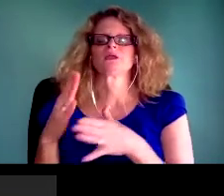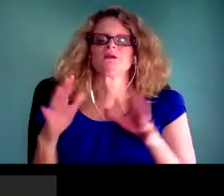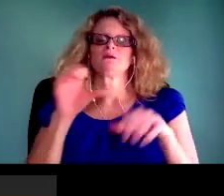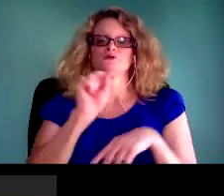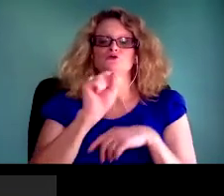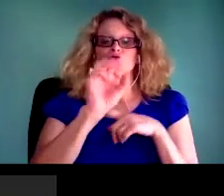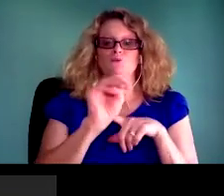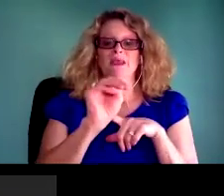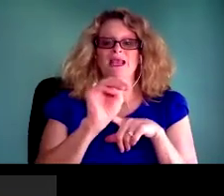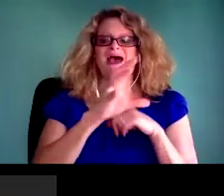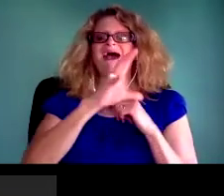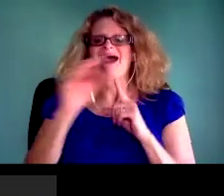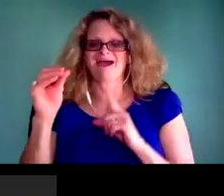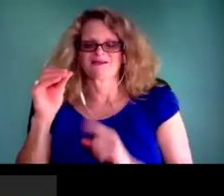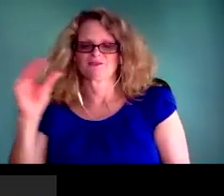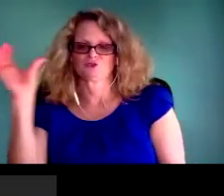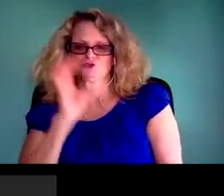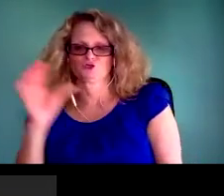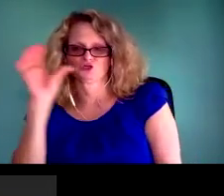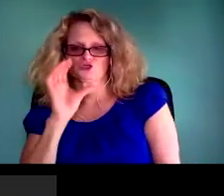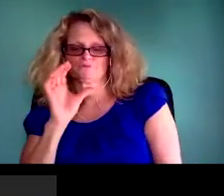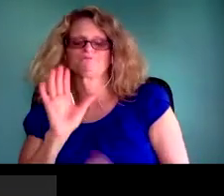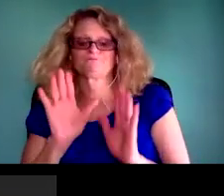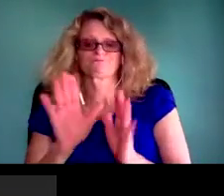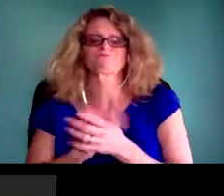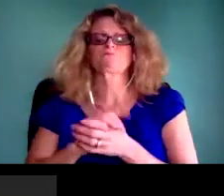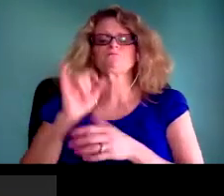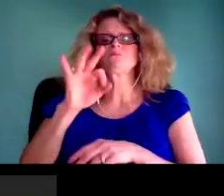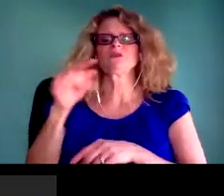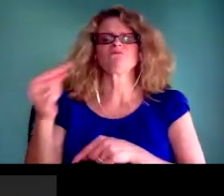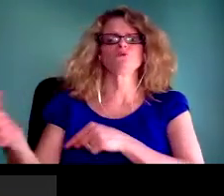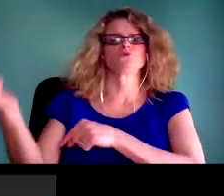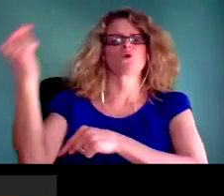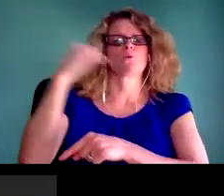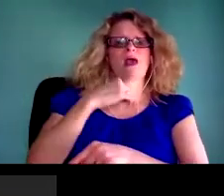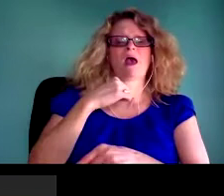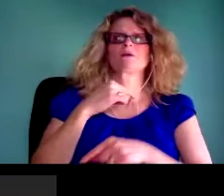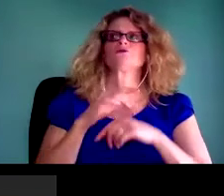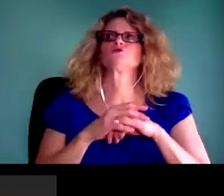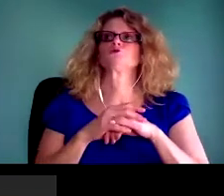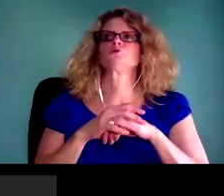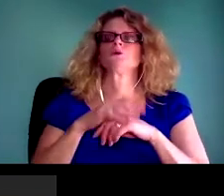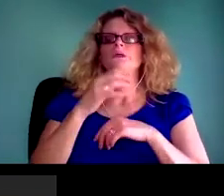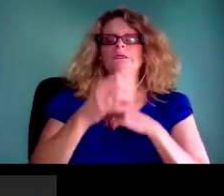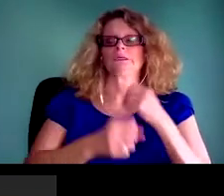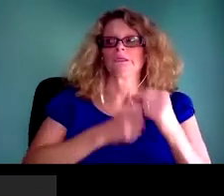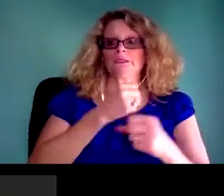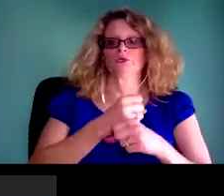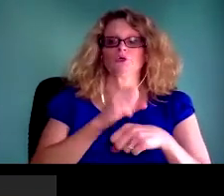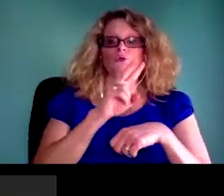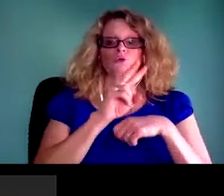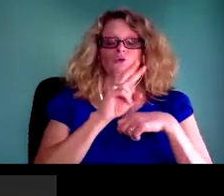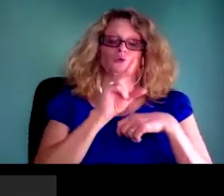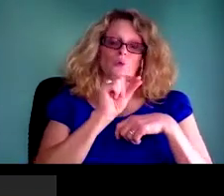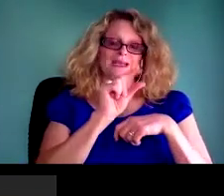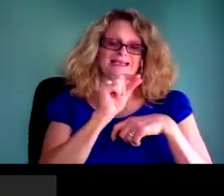even gave us, as a top hit, a website that took you to a disinformation site